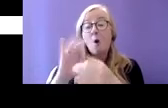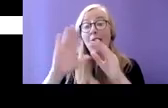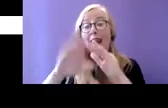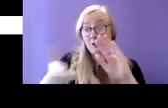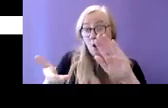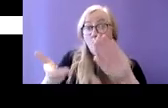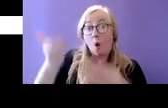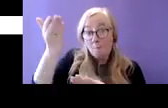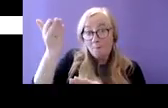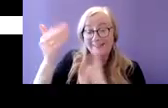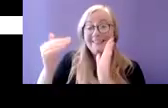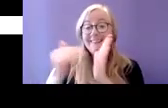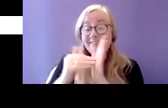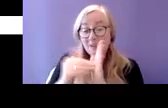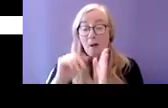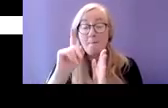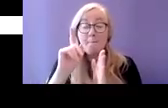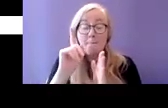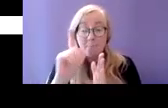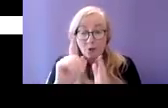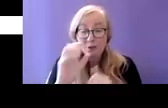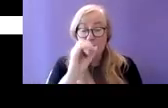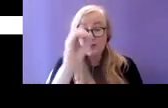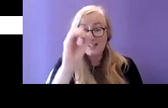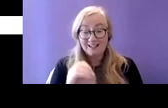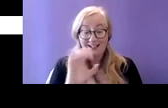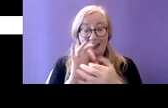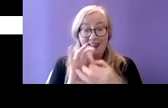of disabilities among the homeless population has declined